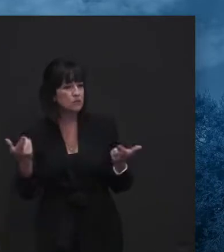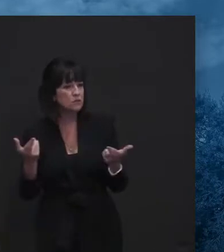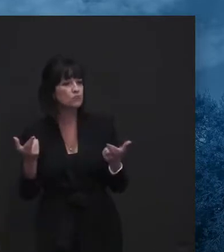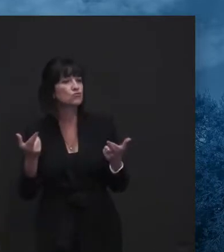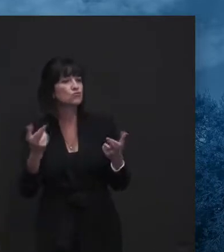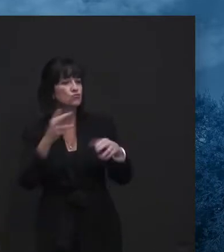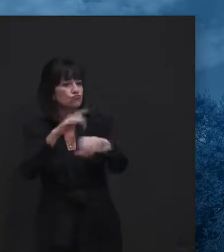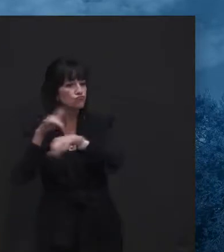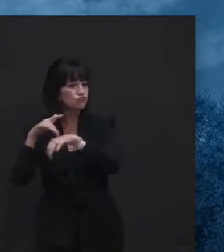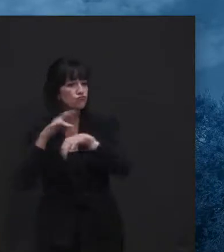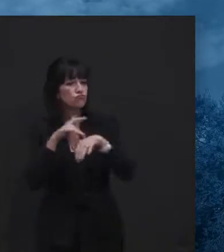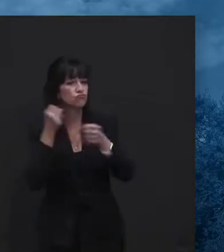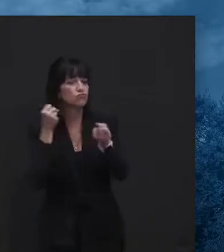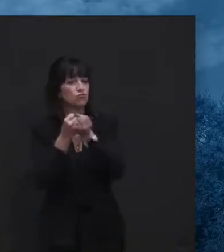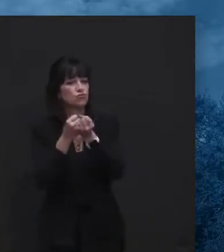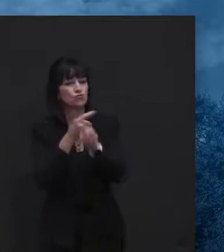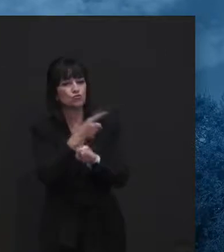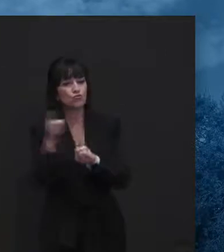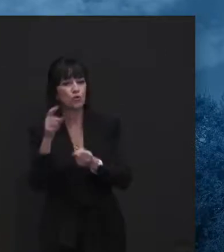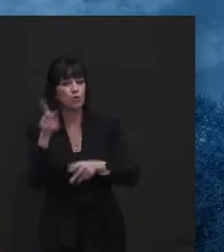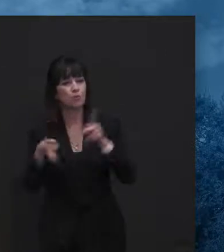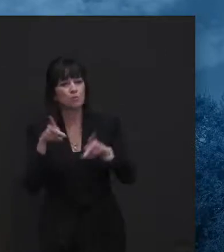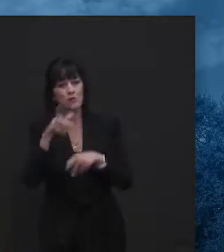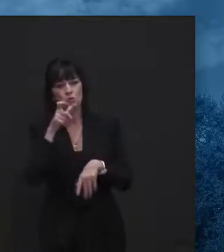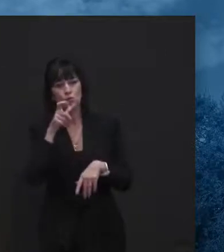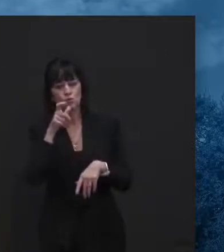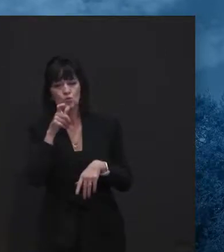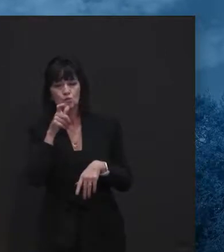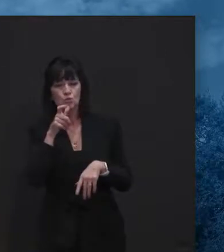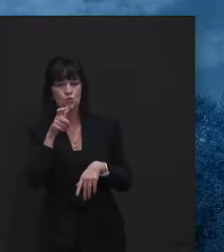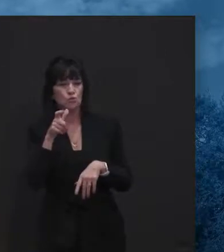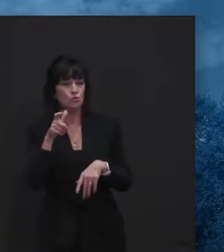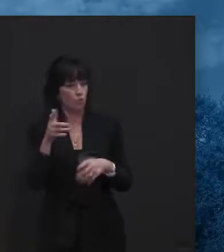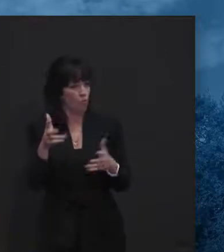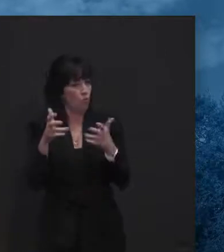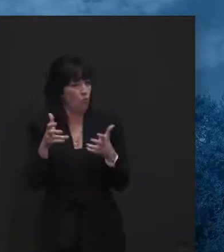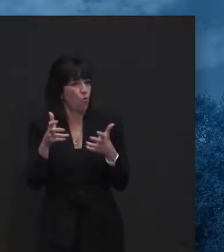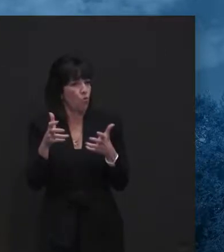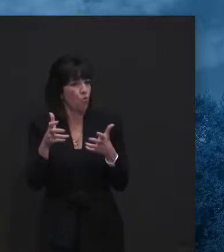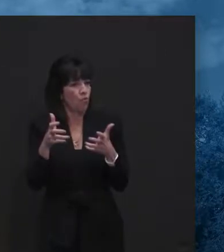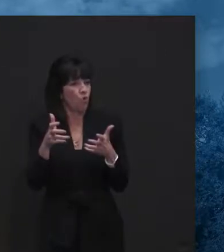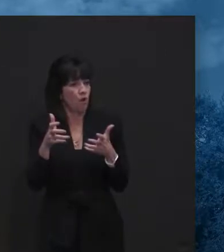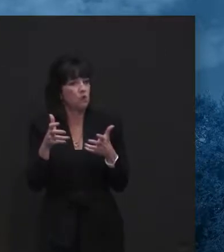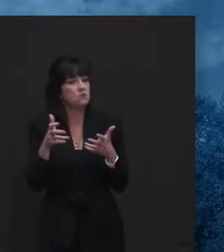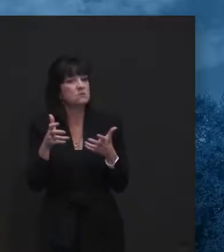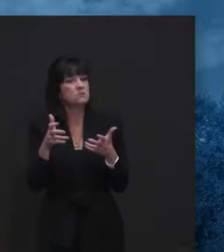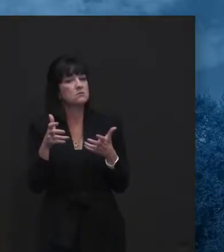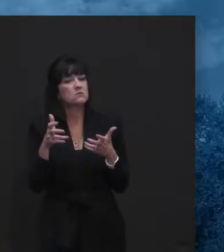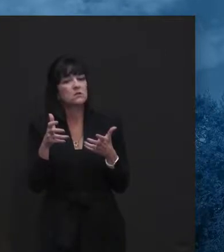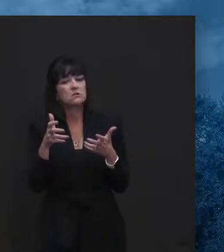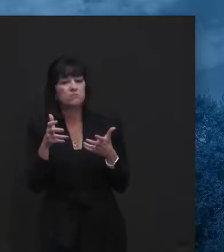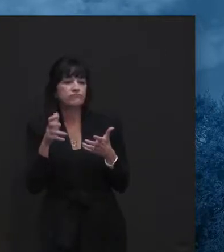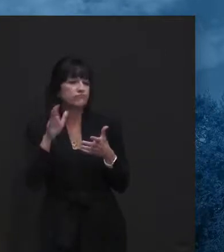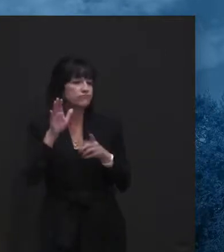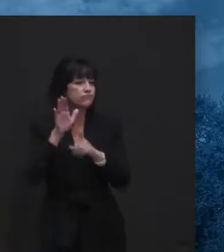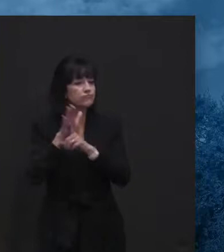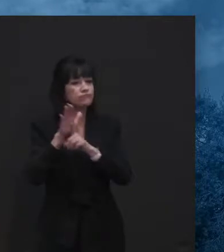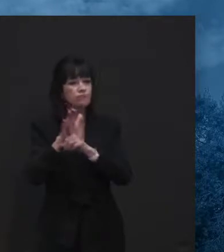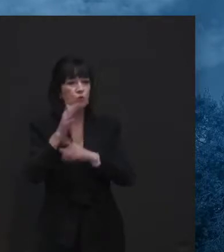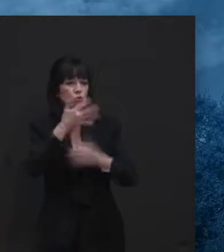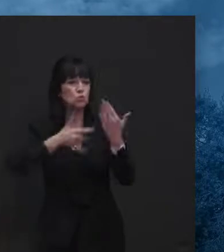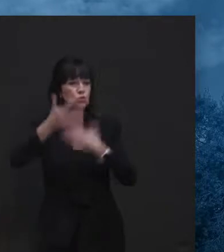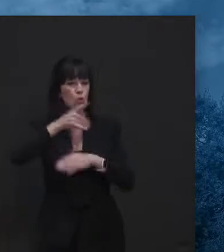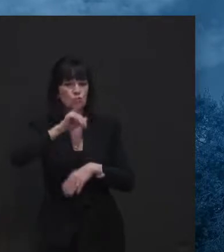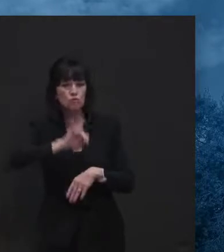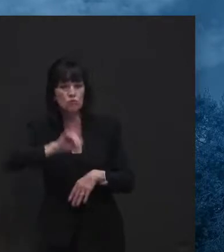with, um, who, who need to address or want to address whether it's social isolation or mental health